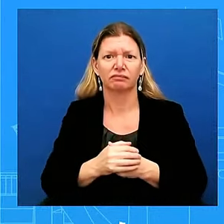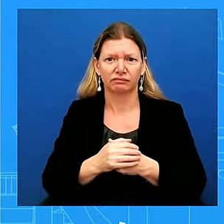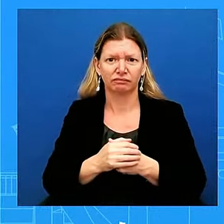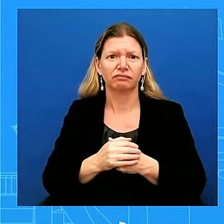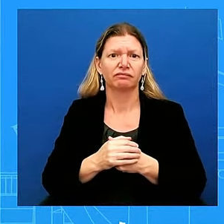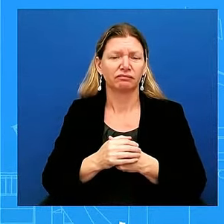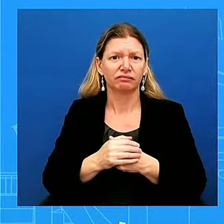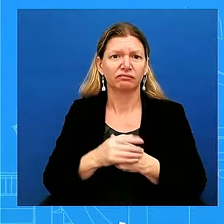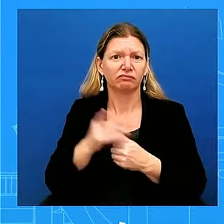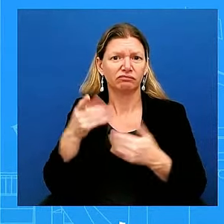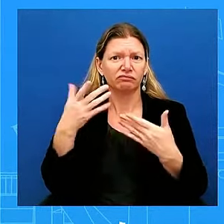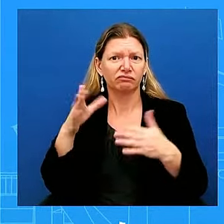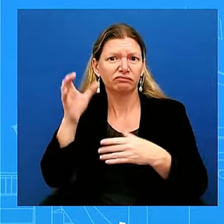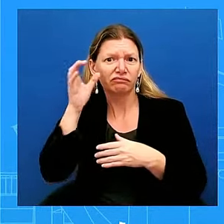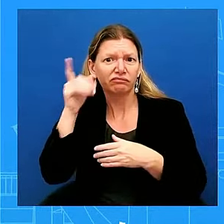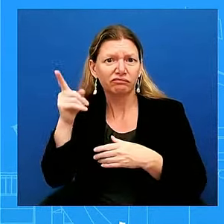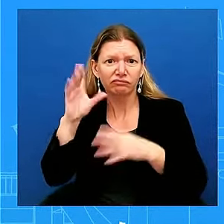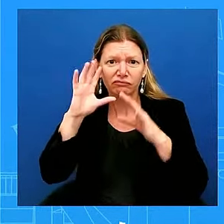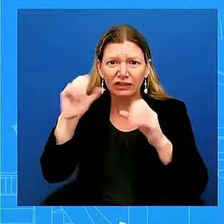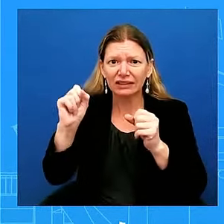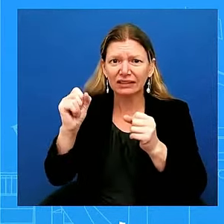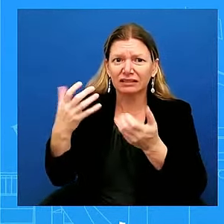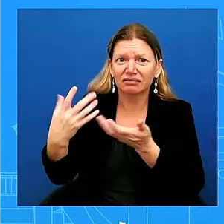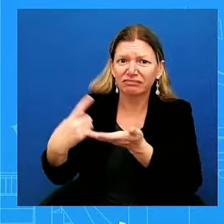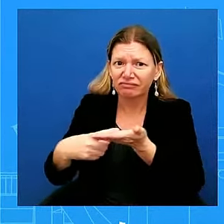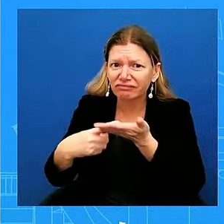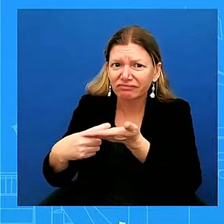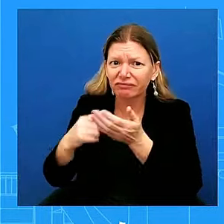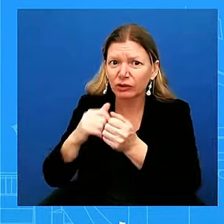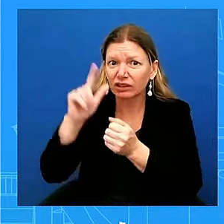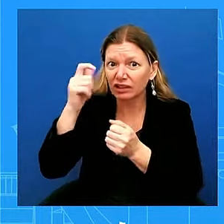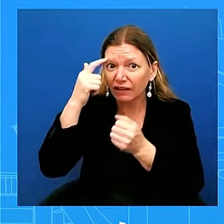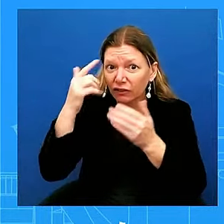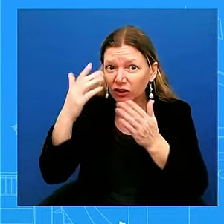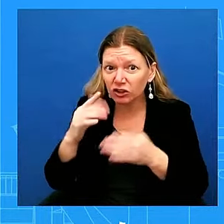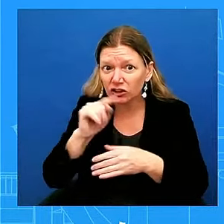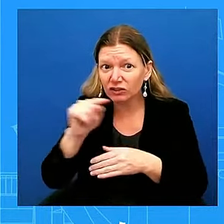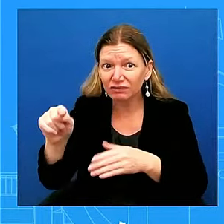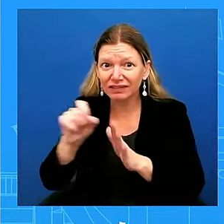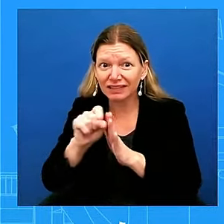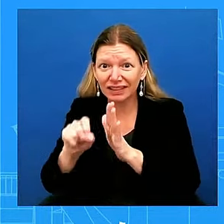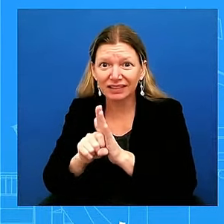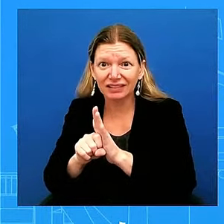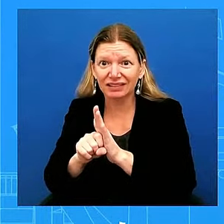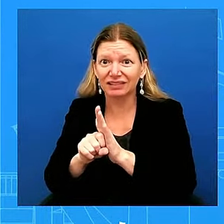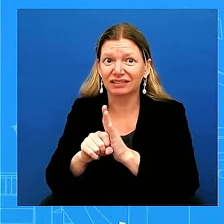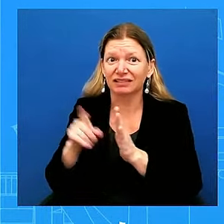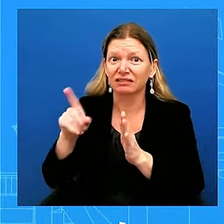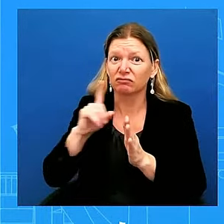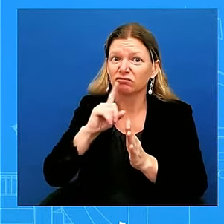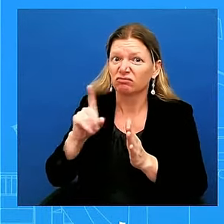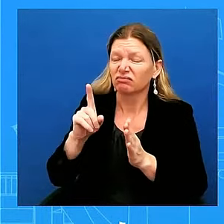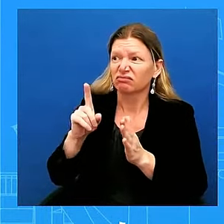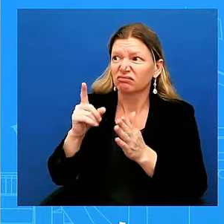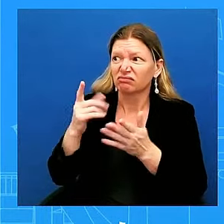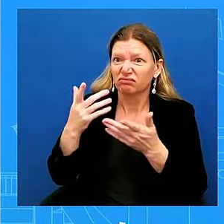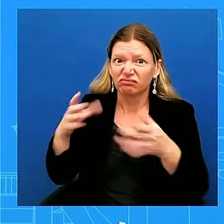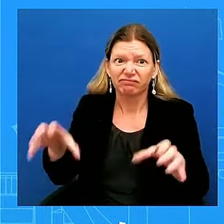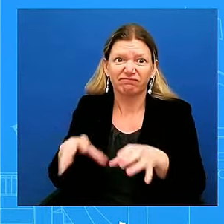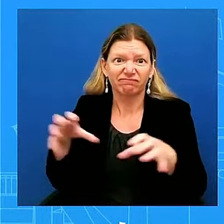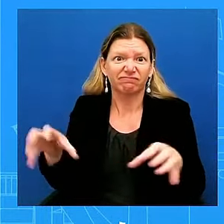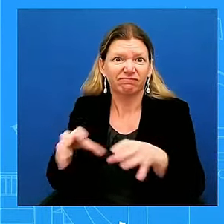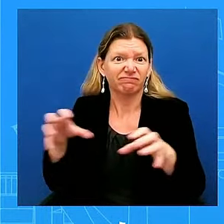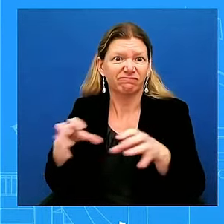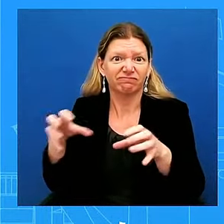officials, trying to make sure they are getting everything that they need, directing his team to make sure that I just laid out